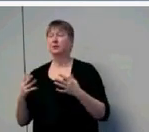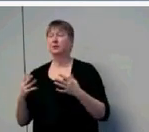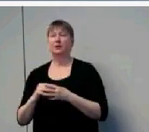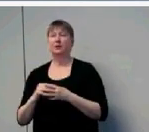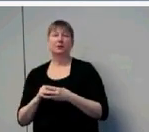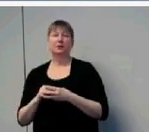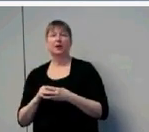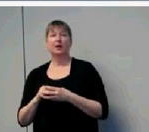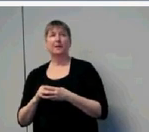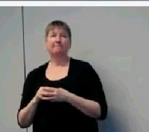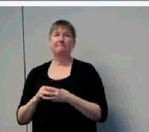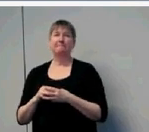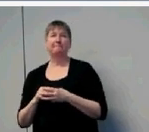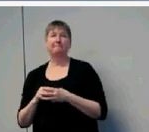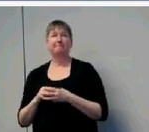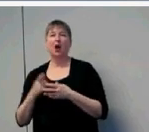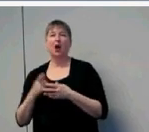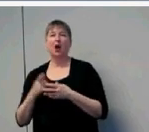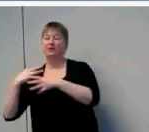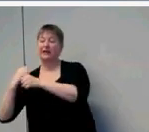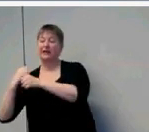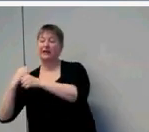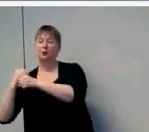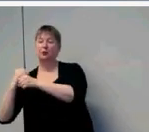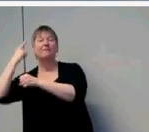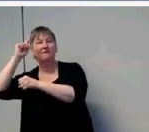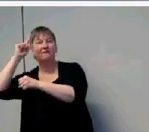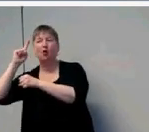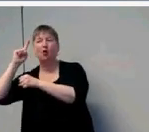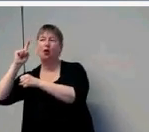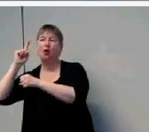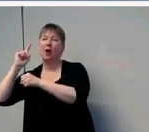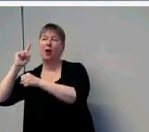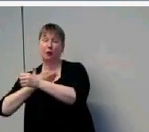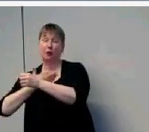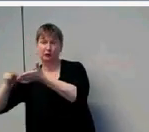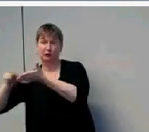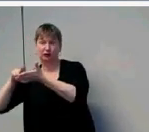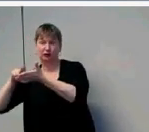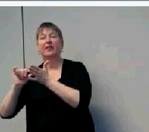summary of some of the main conclusions from our study. Well,